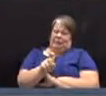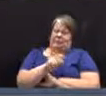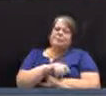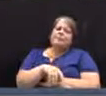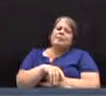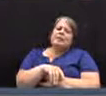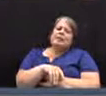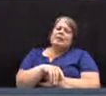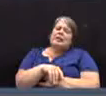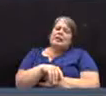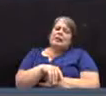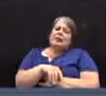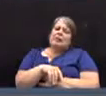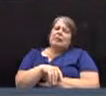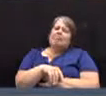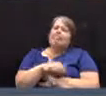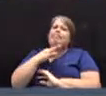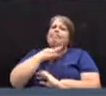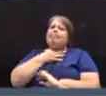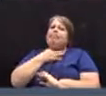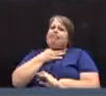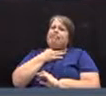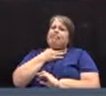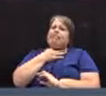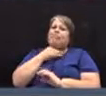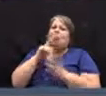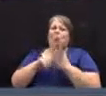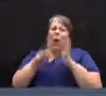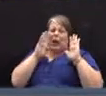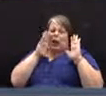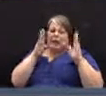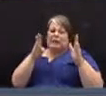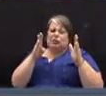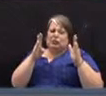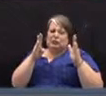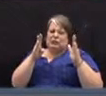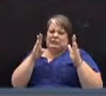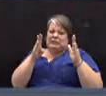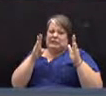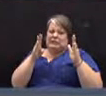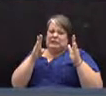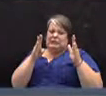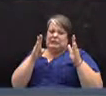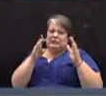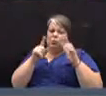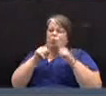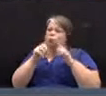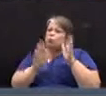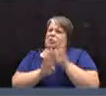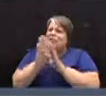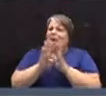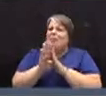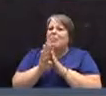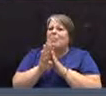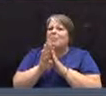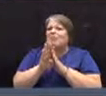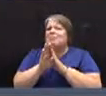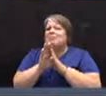I'm wondering what attention, if any, has been paid to developing multi-year budgets.